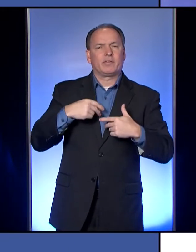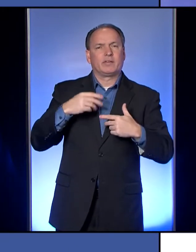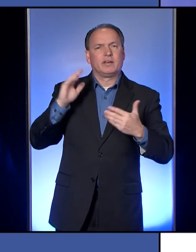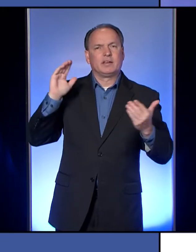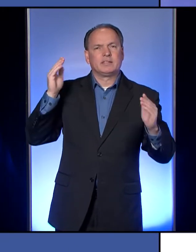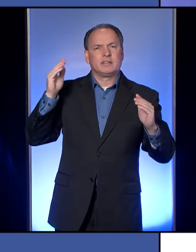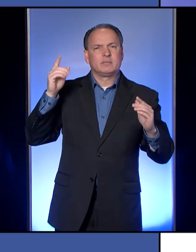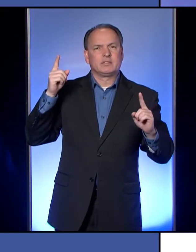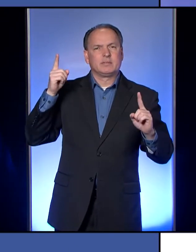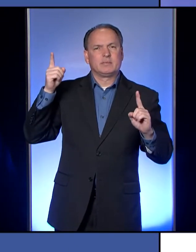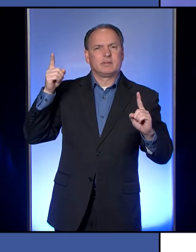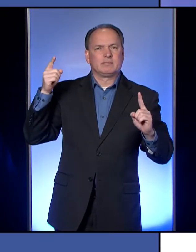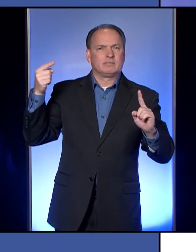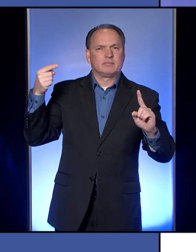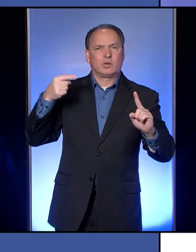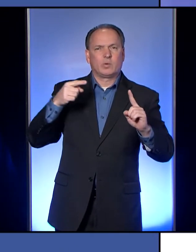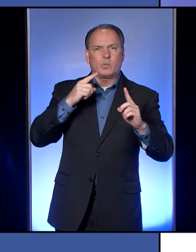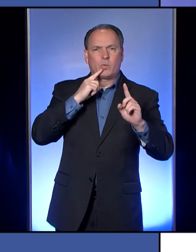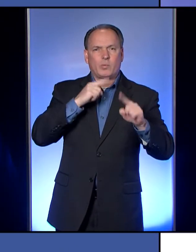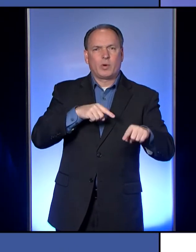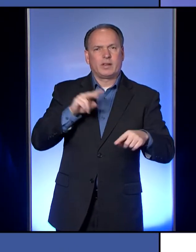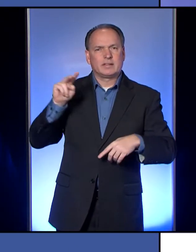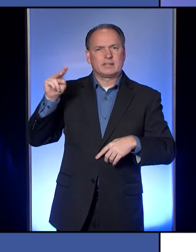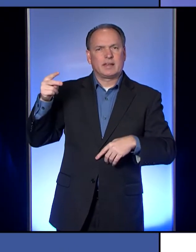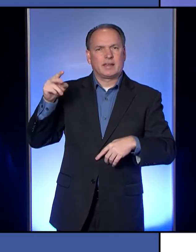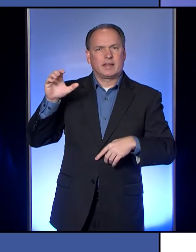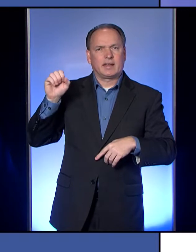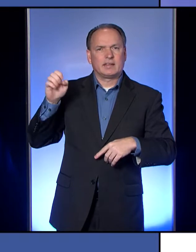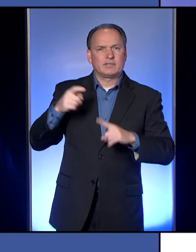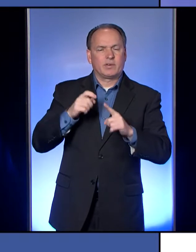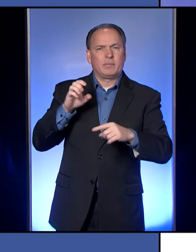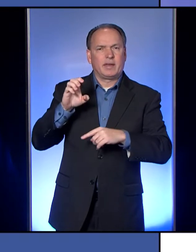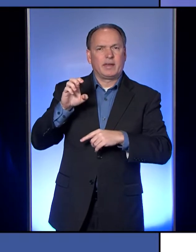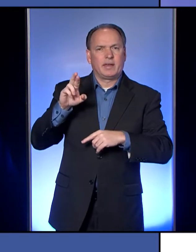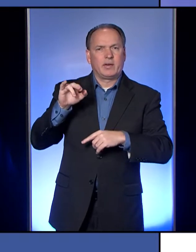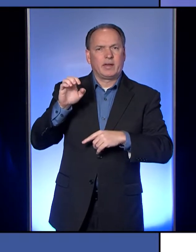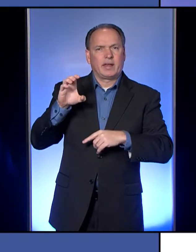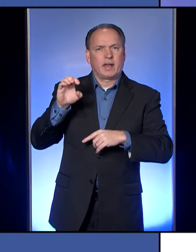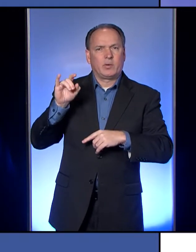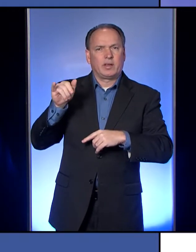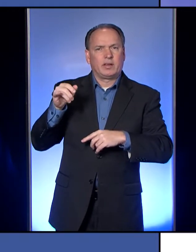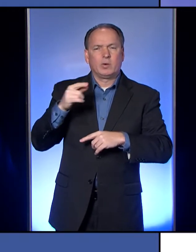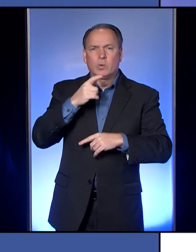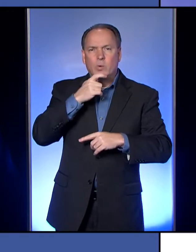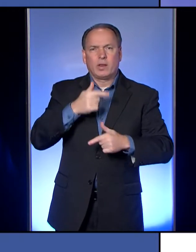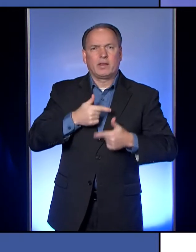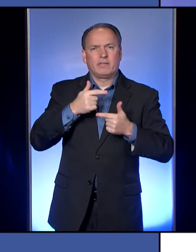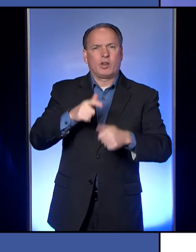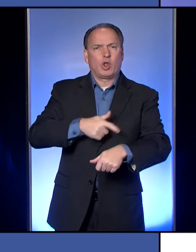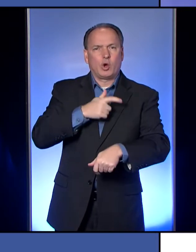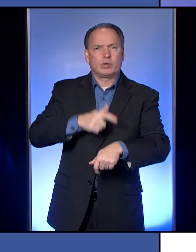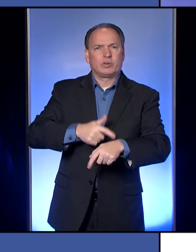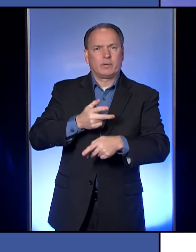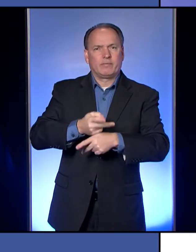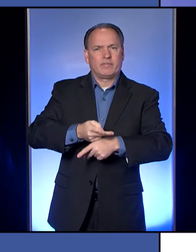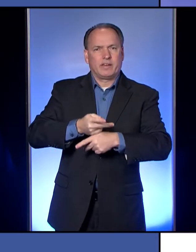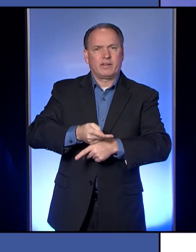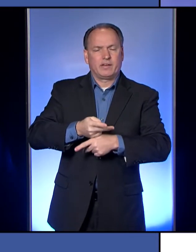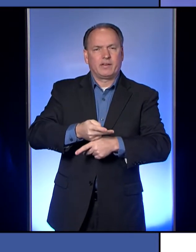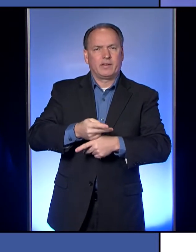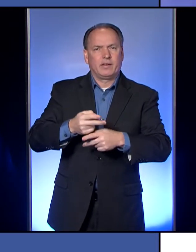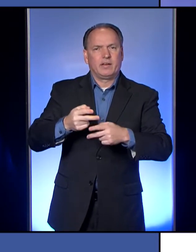second case out of Erie County of someone, a resident, of a long-term care facility or